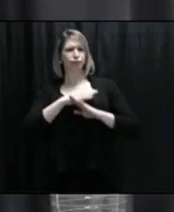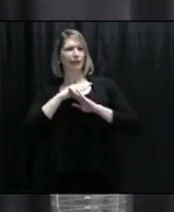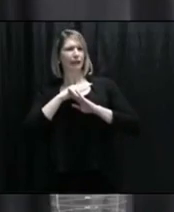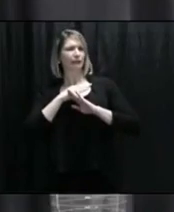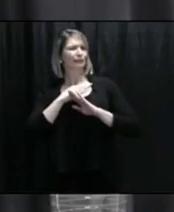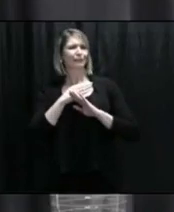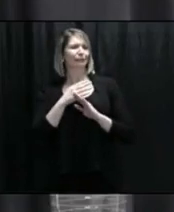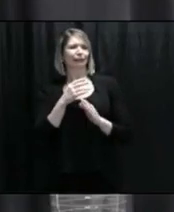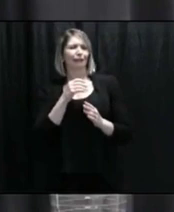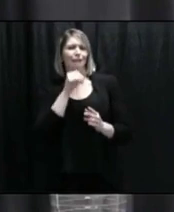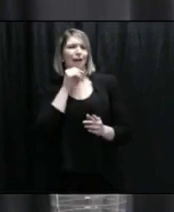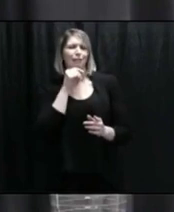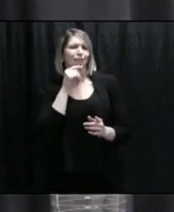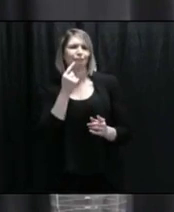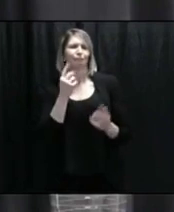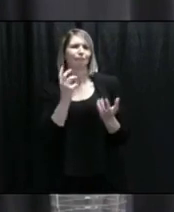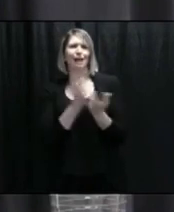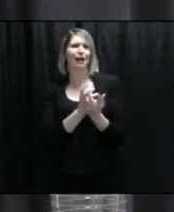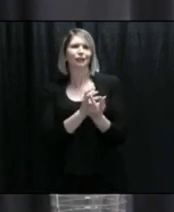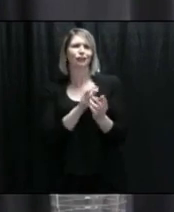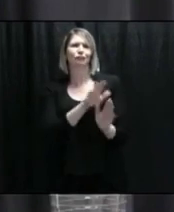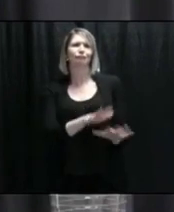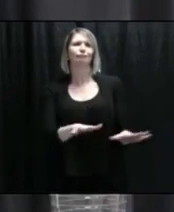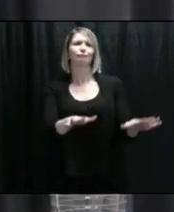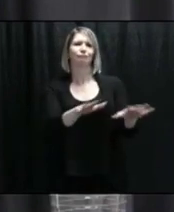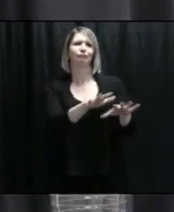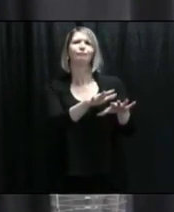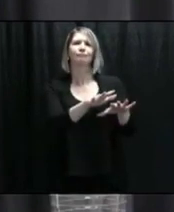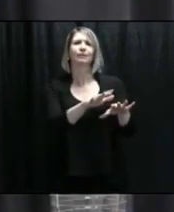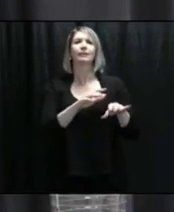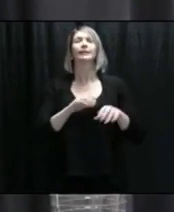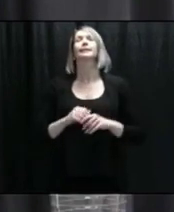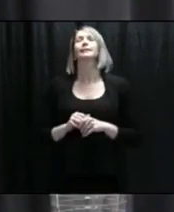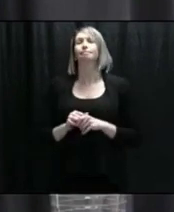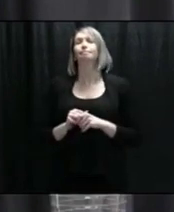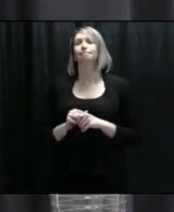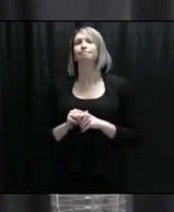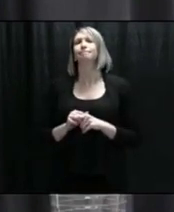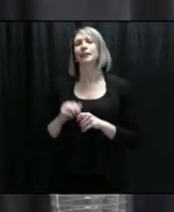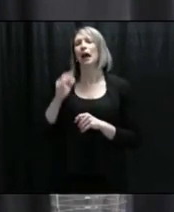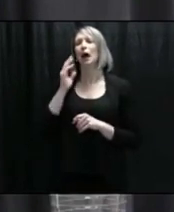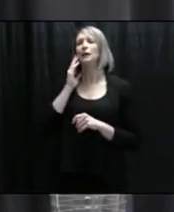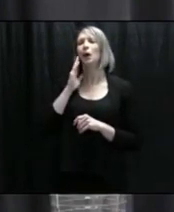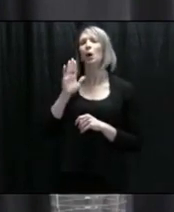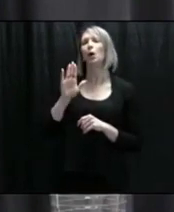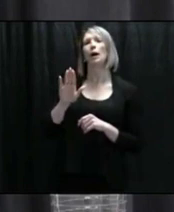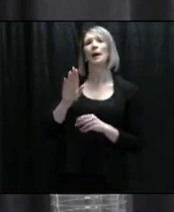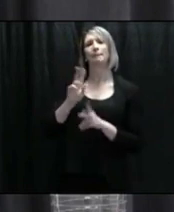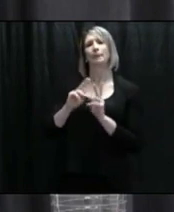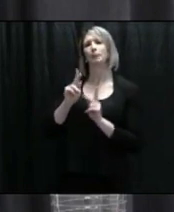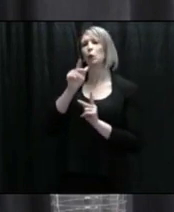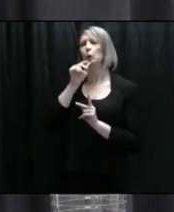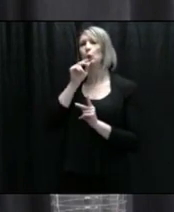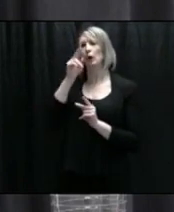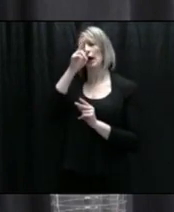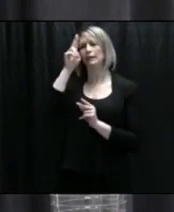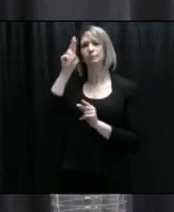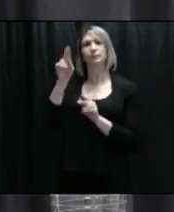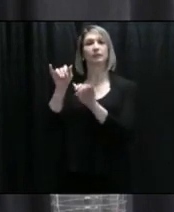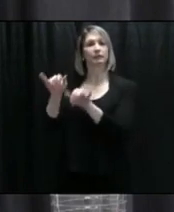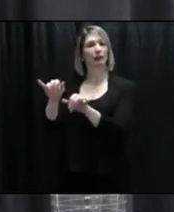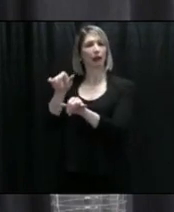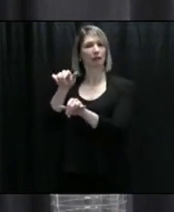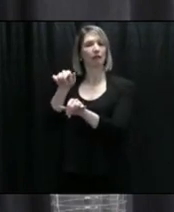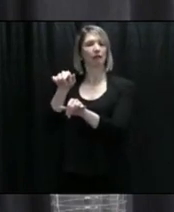The issue around the individual units' working circumstances have not been brought to my attention